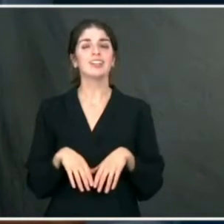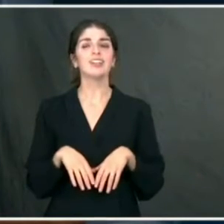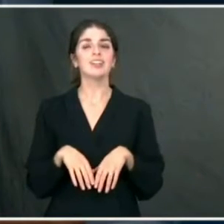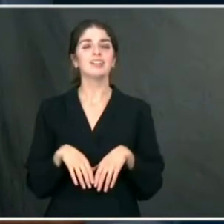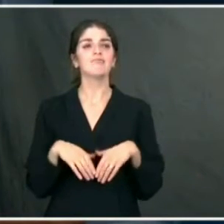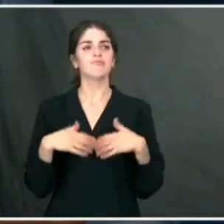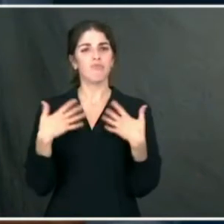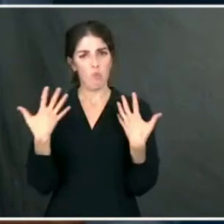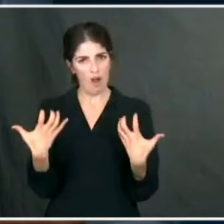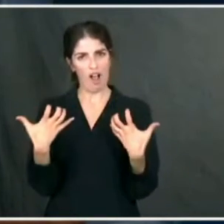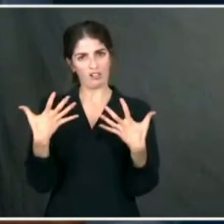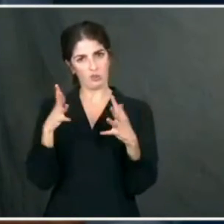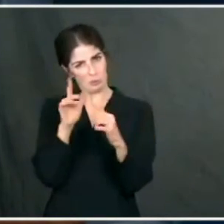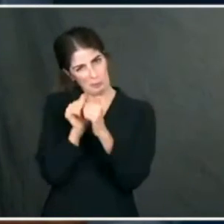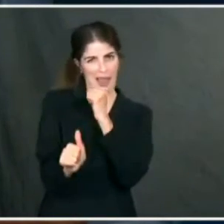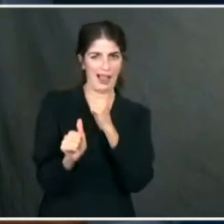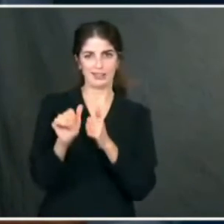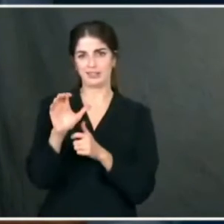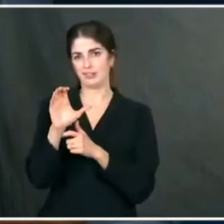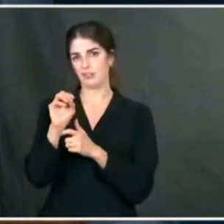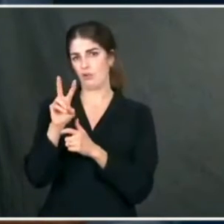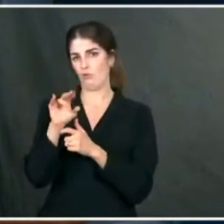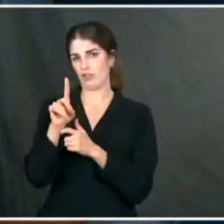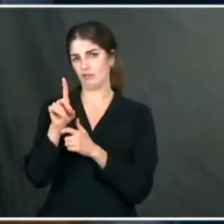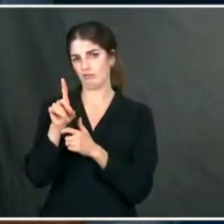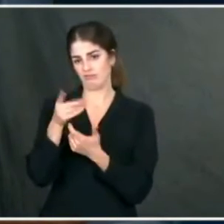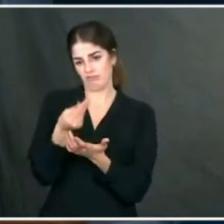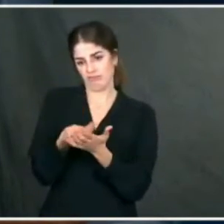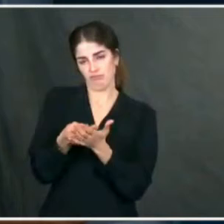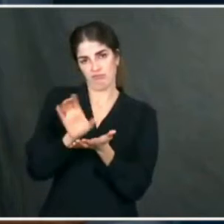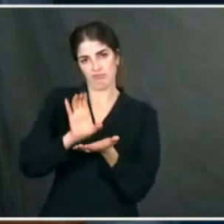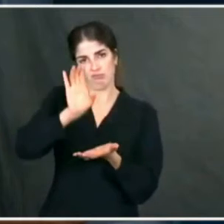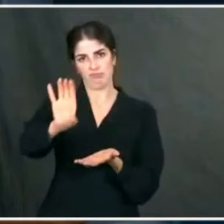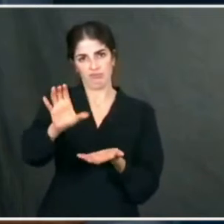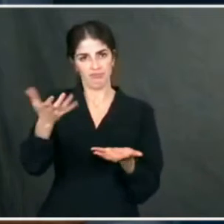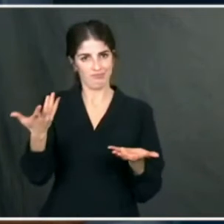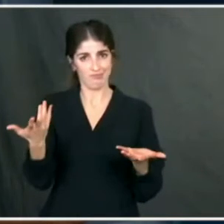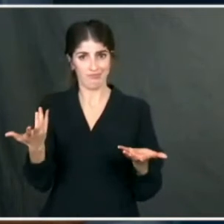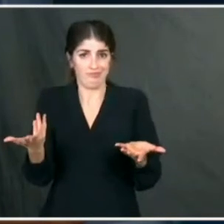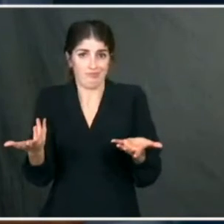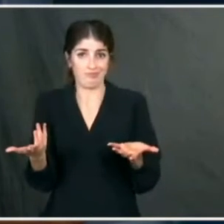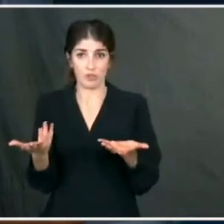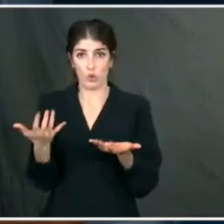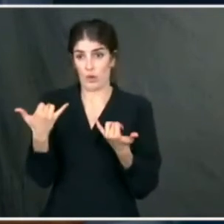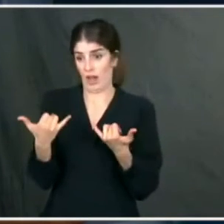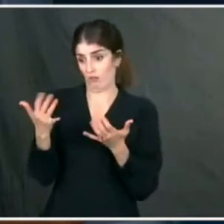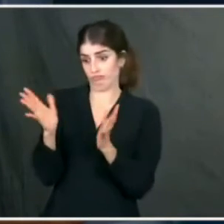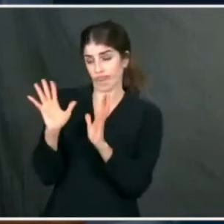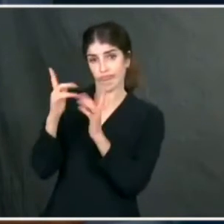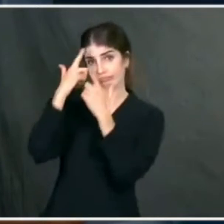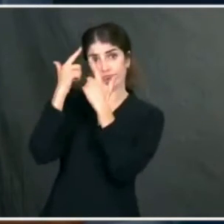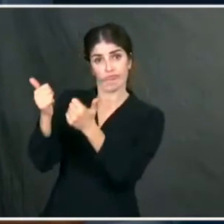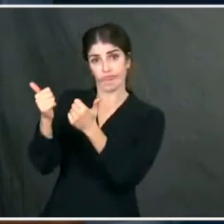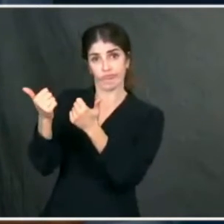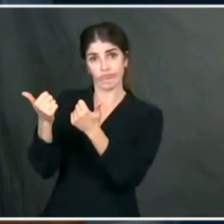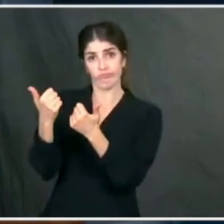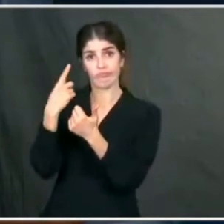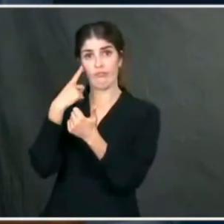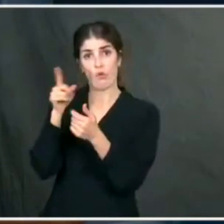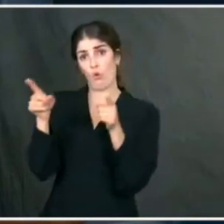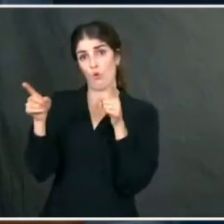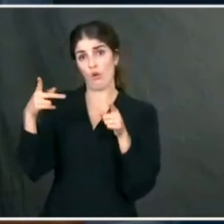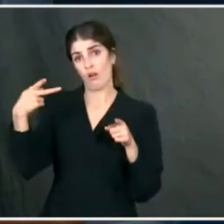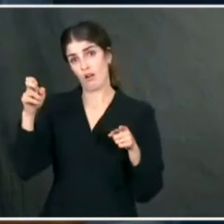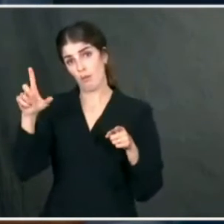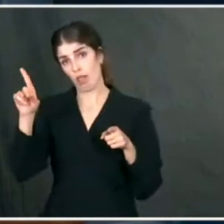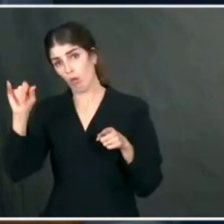COVID package through. So he will leave it to her and to now Leader Schumer to determine what the